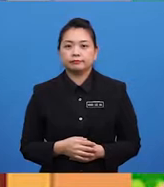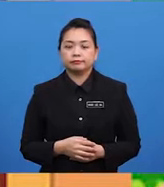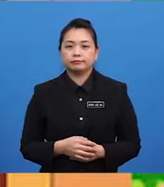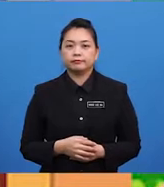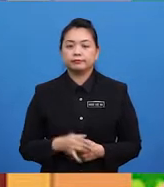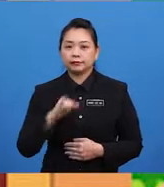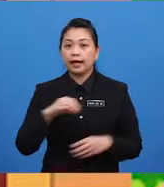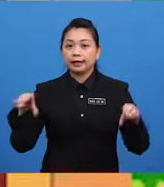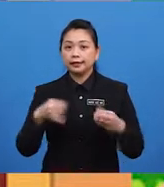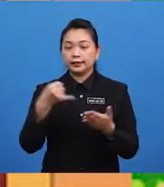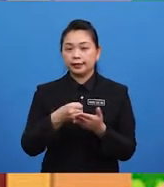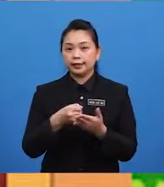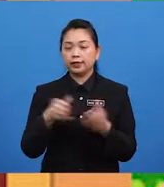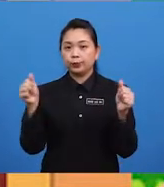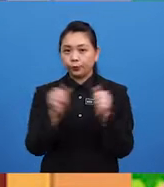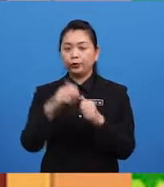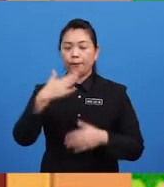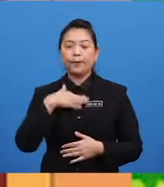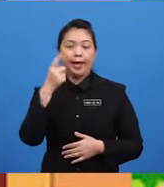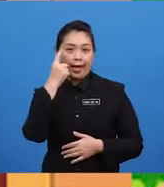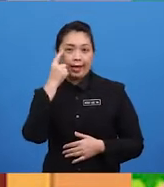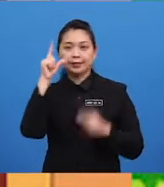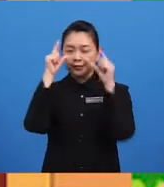I did it with my eyes shut.